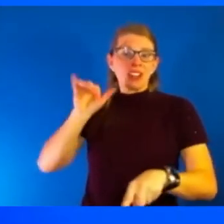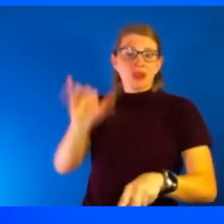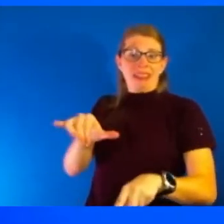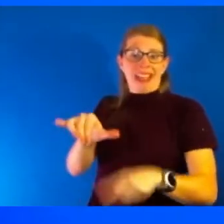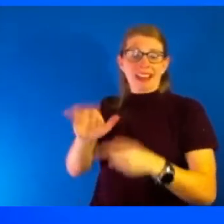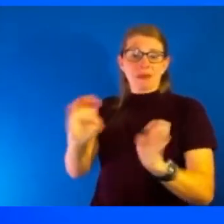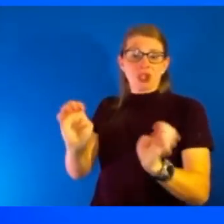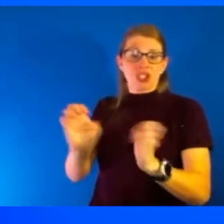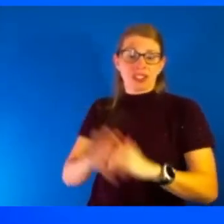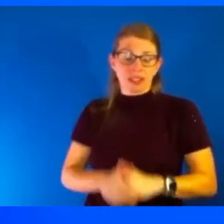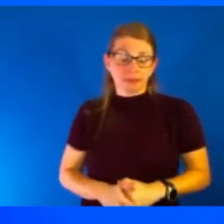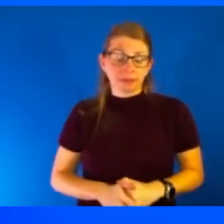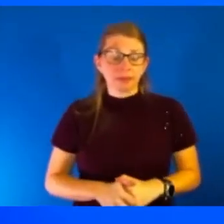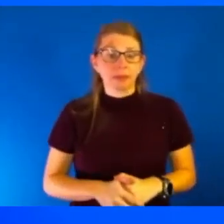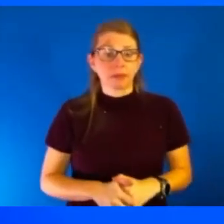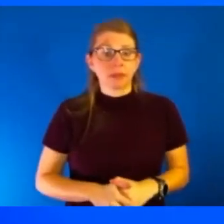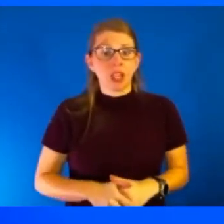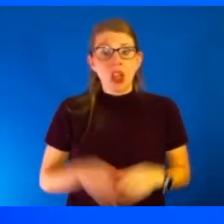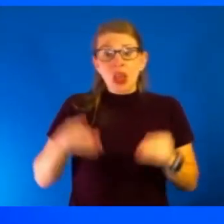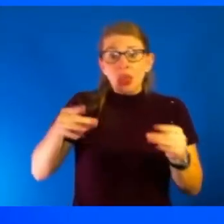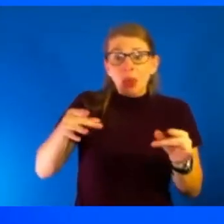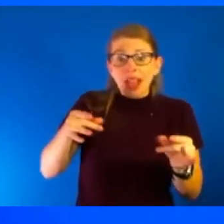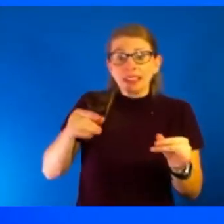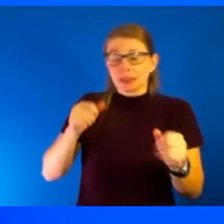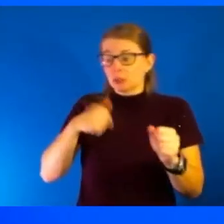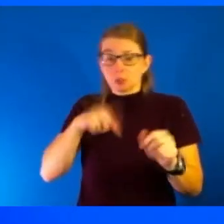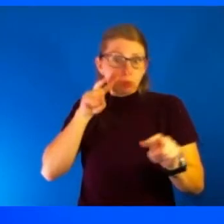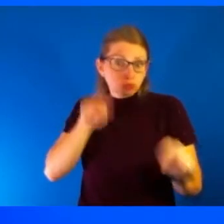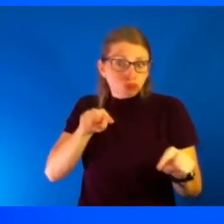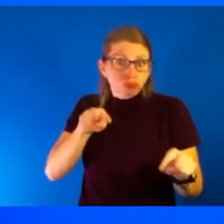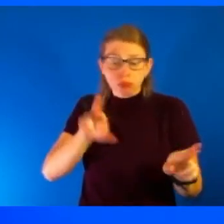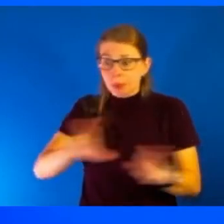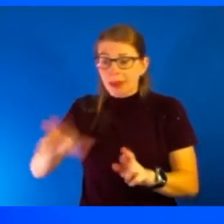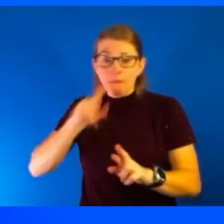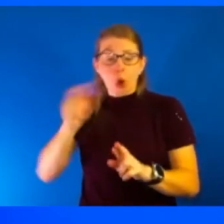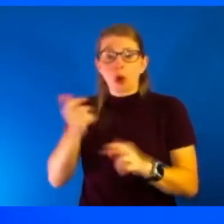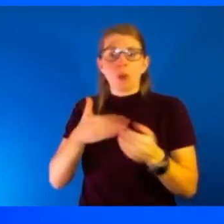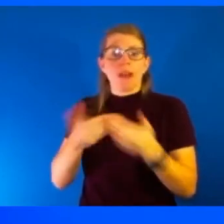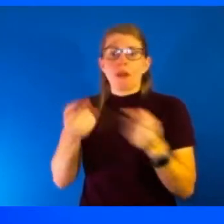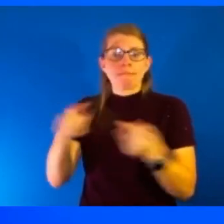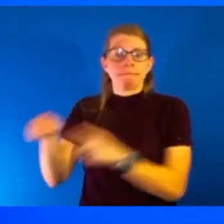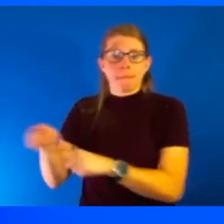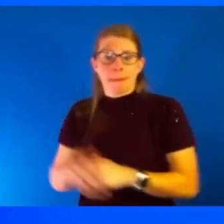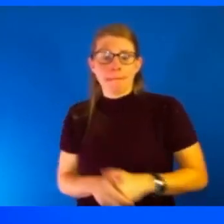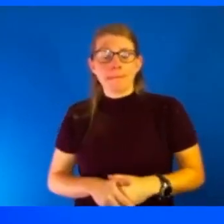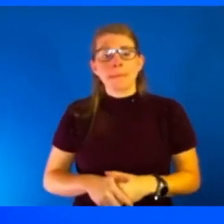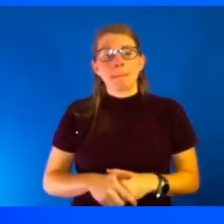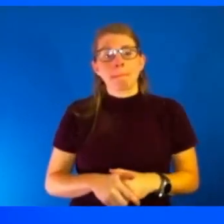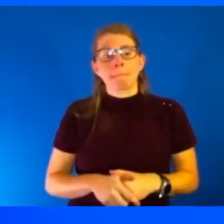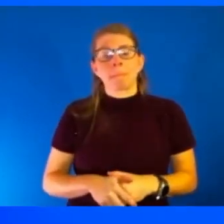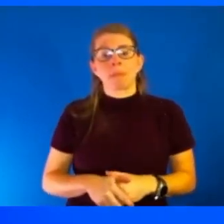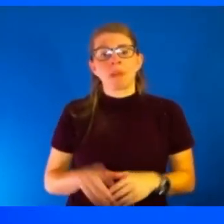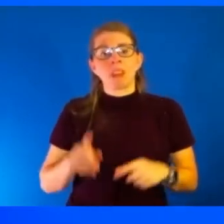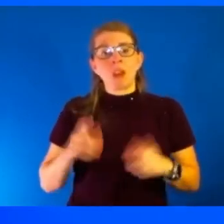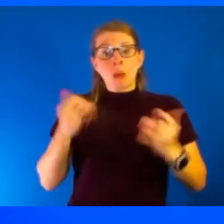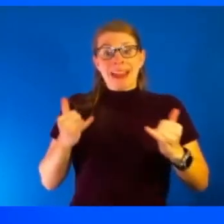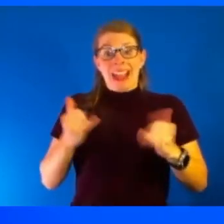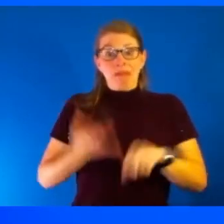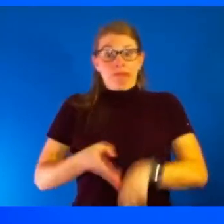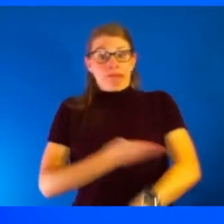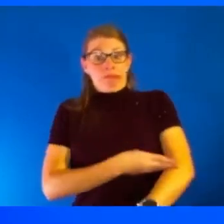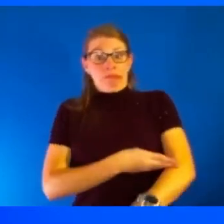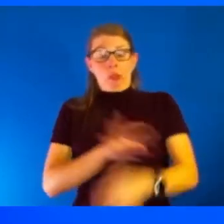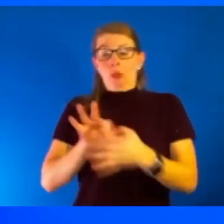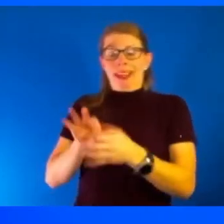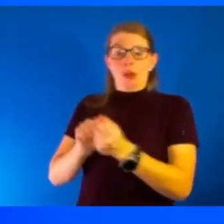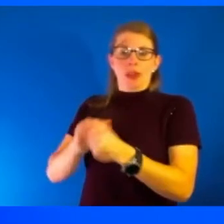threats and we will be prepared and have to be prepared for whatever comes. But we certainly are in a slightly better way to the COVID response